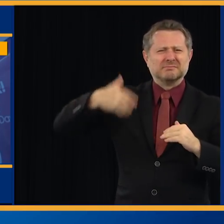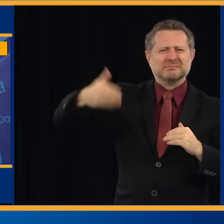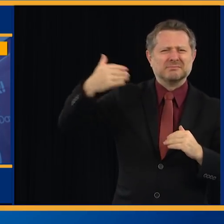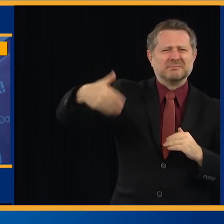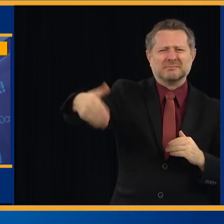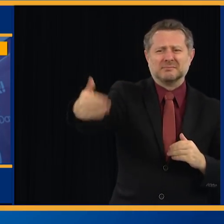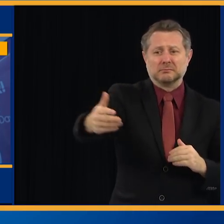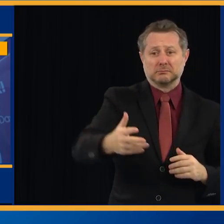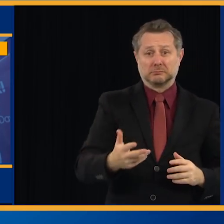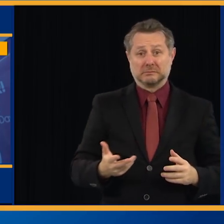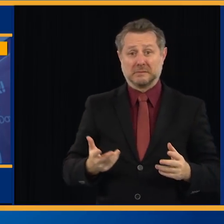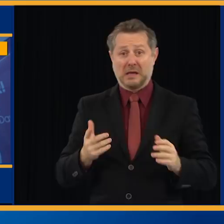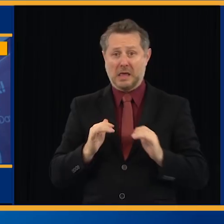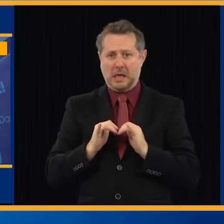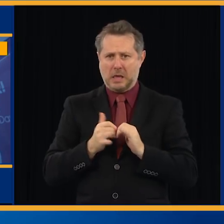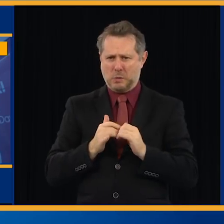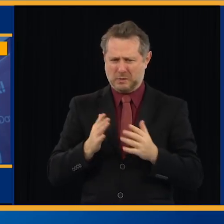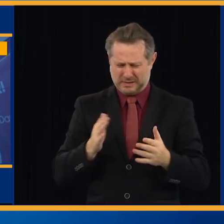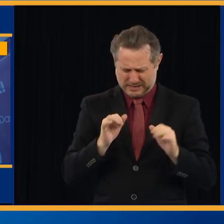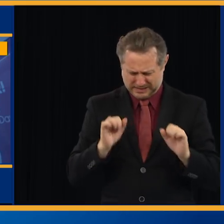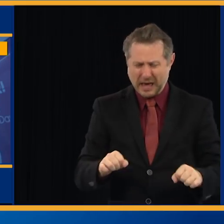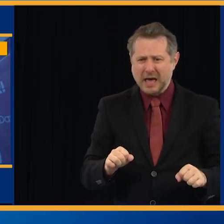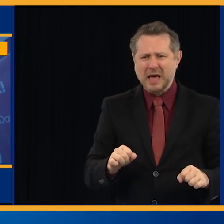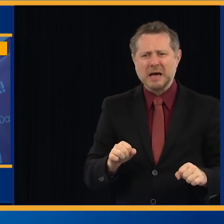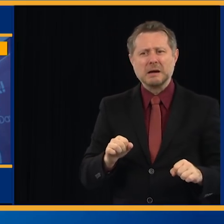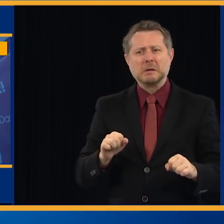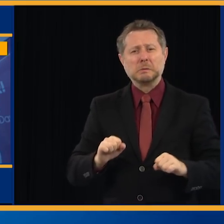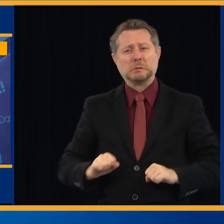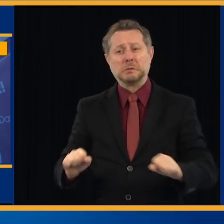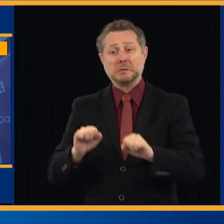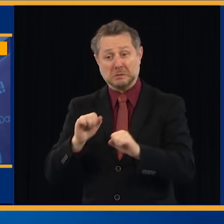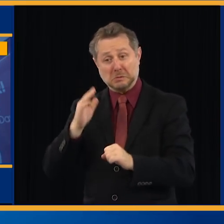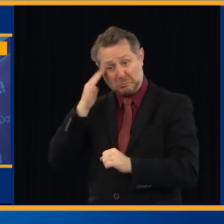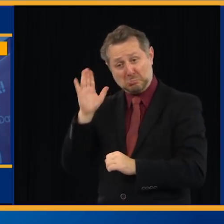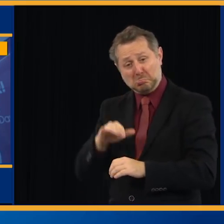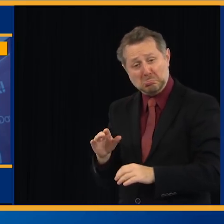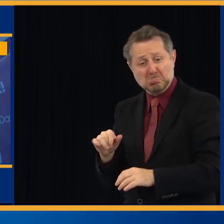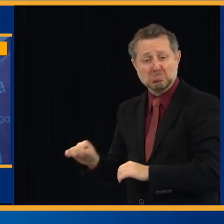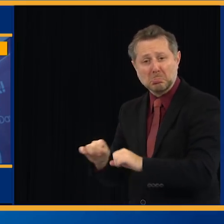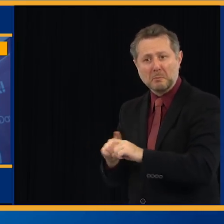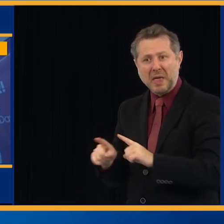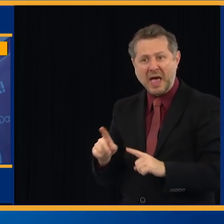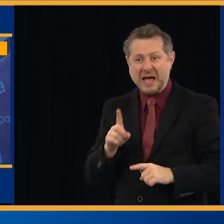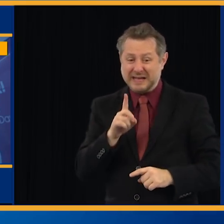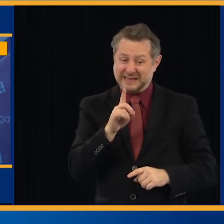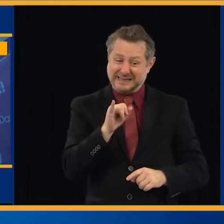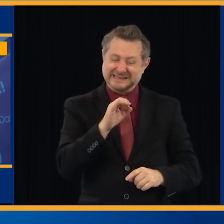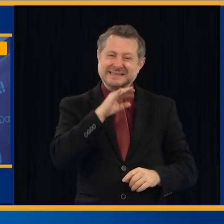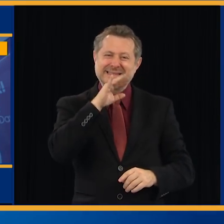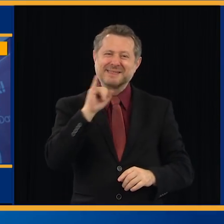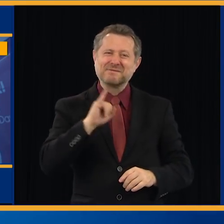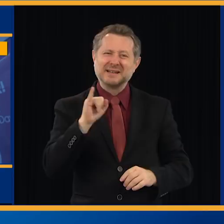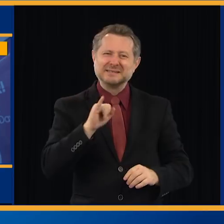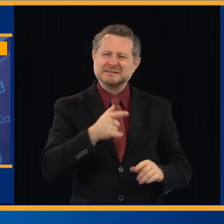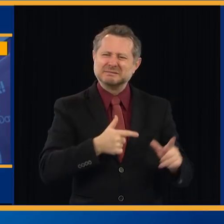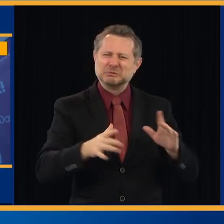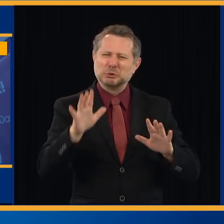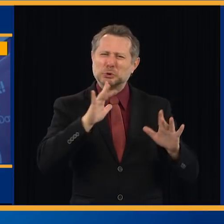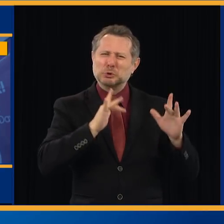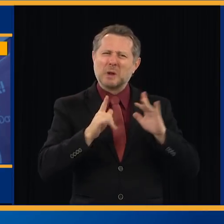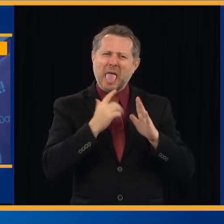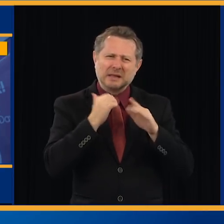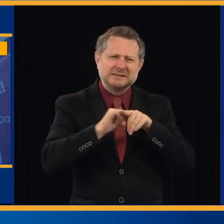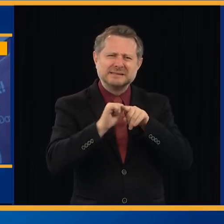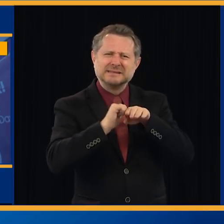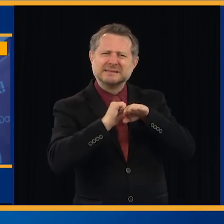disinfect a train? You know, we clean trains. But how do you disinfect? This is a whole